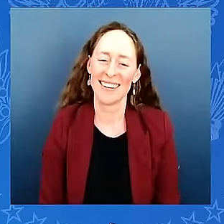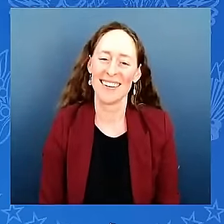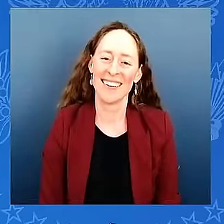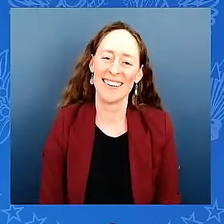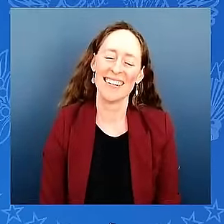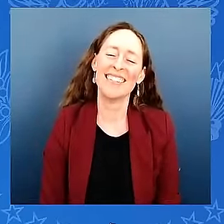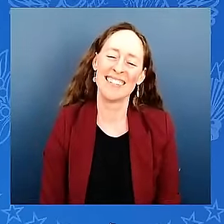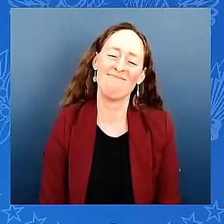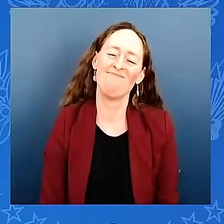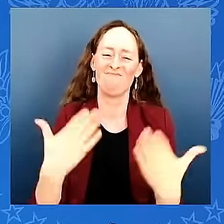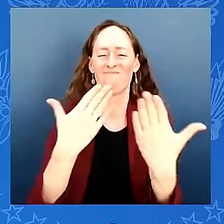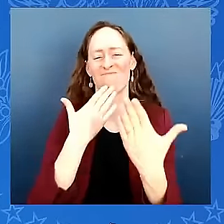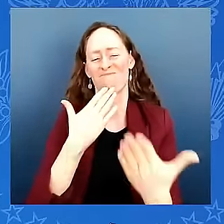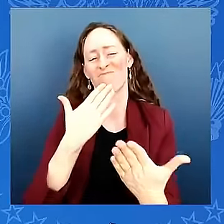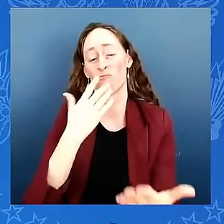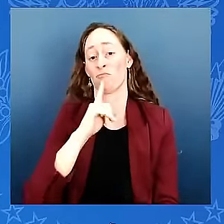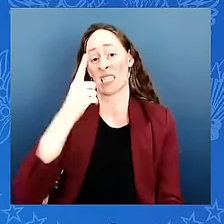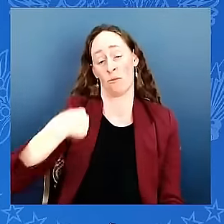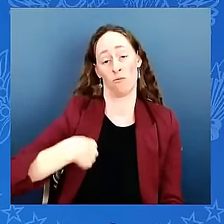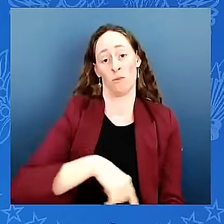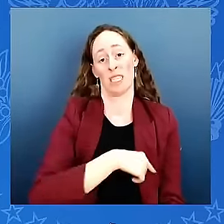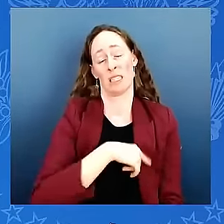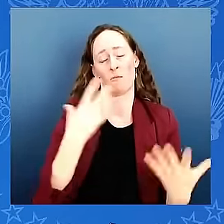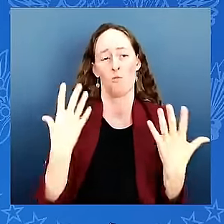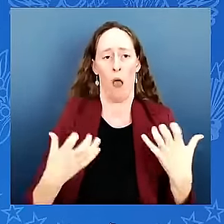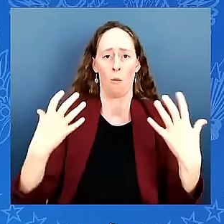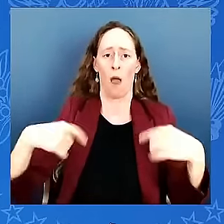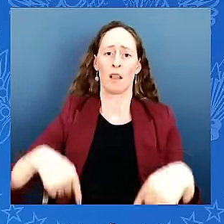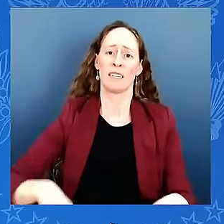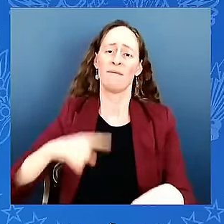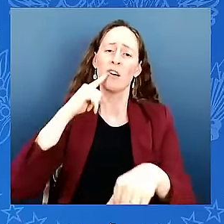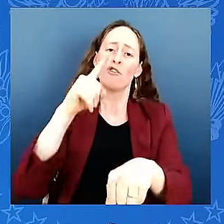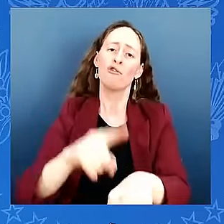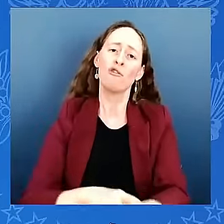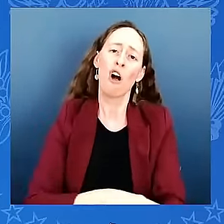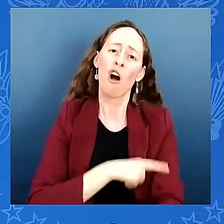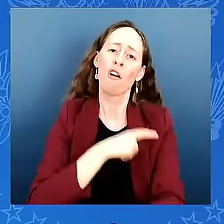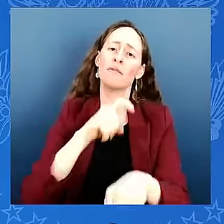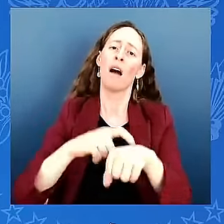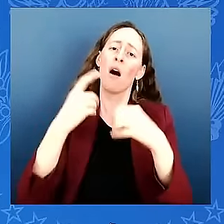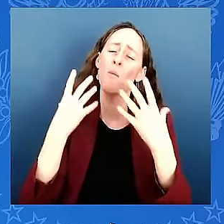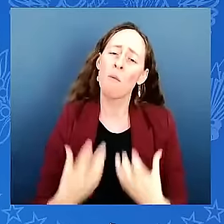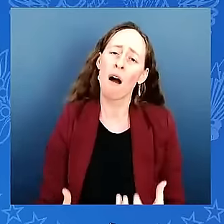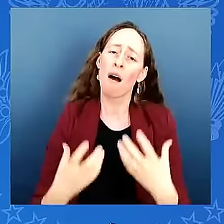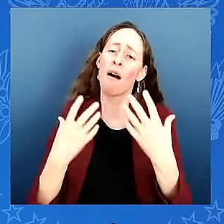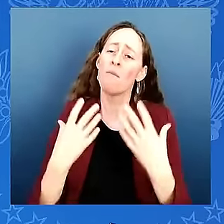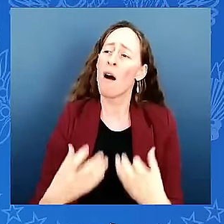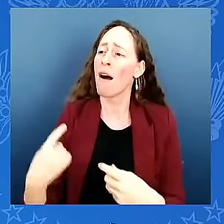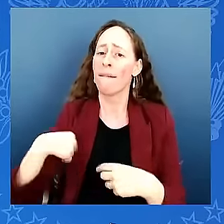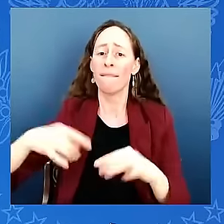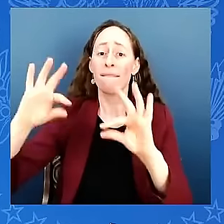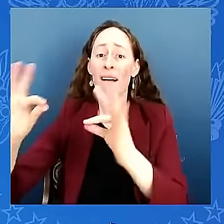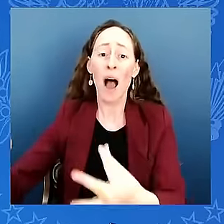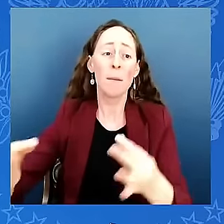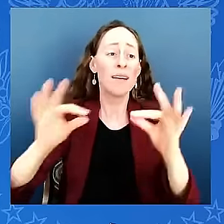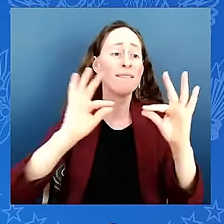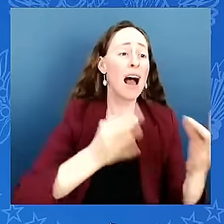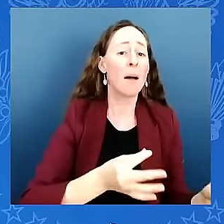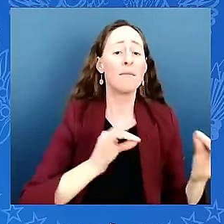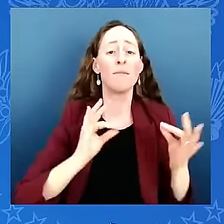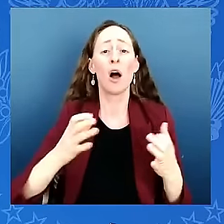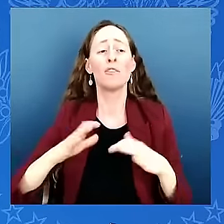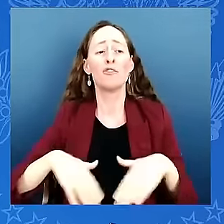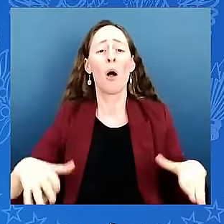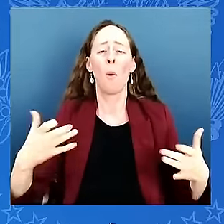community families and children the peace of mind knowing that people can be safe going to school and to work